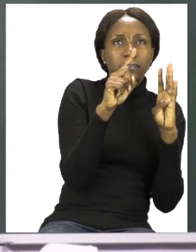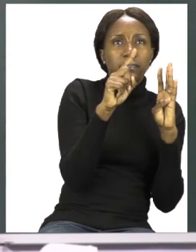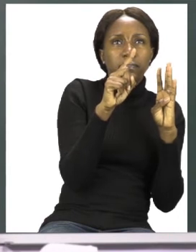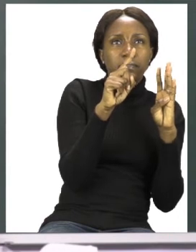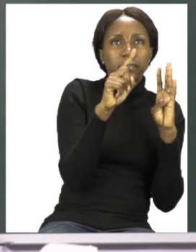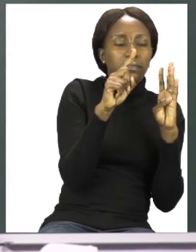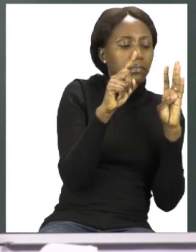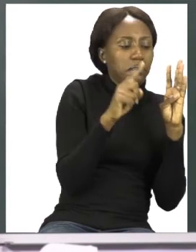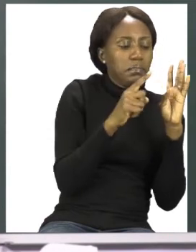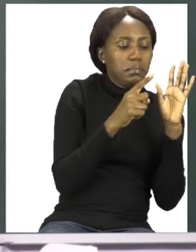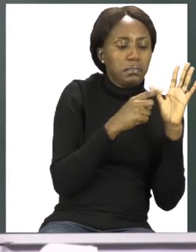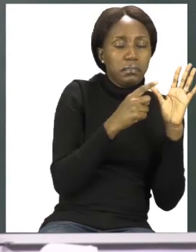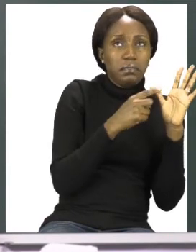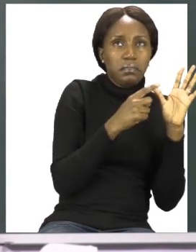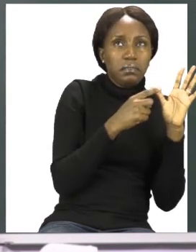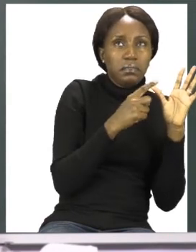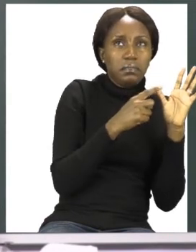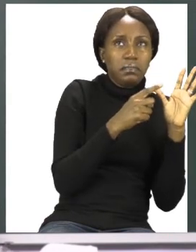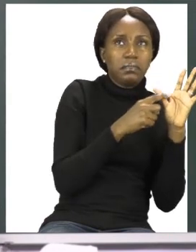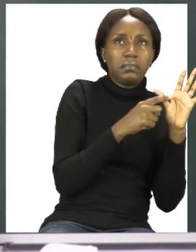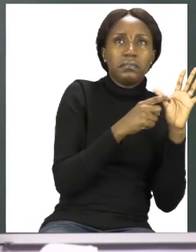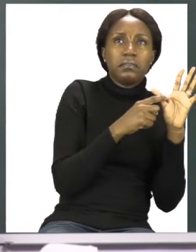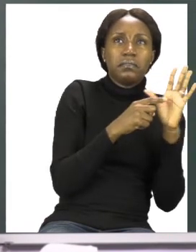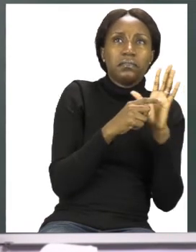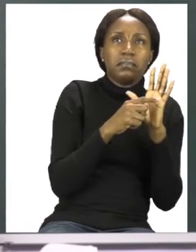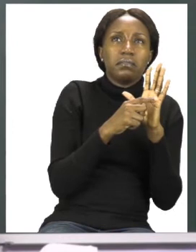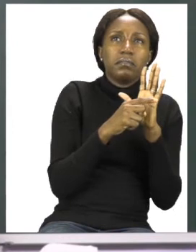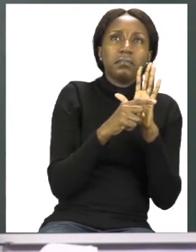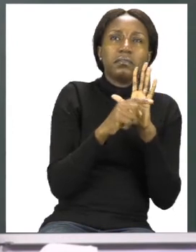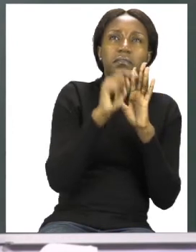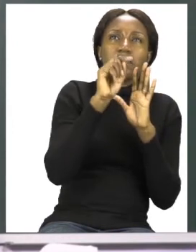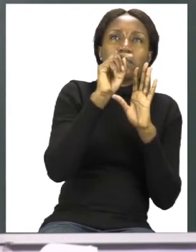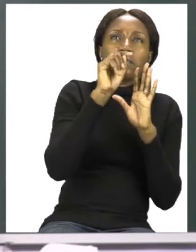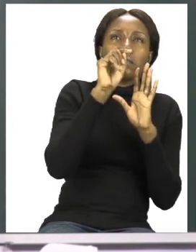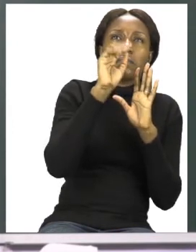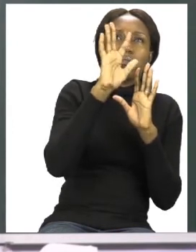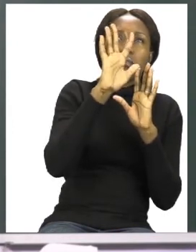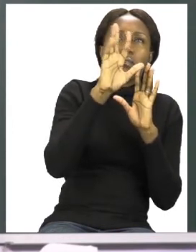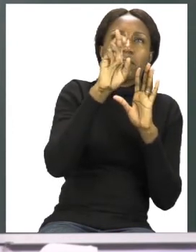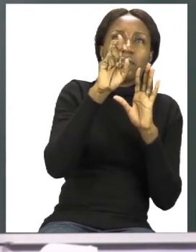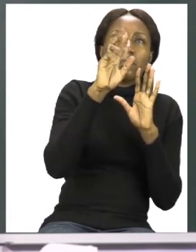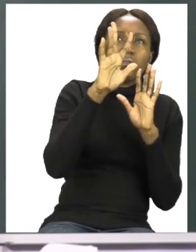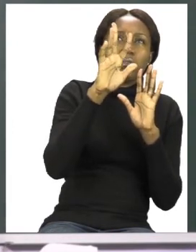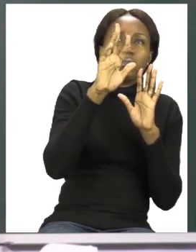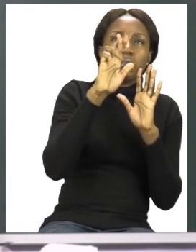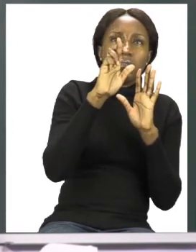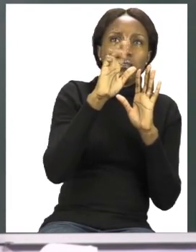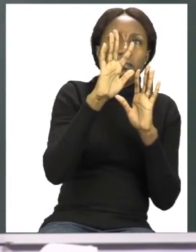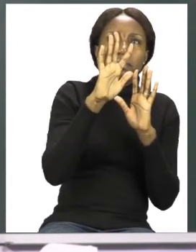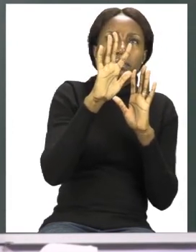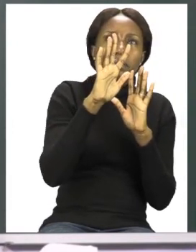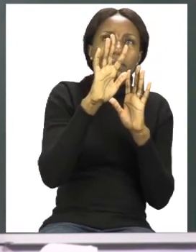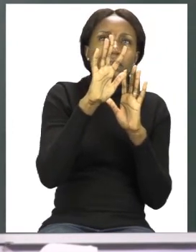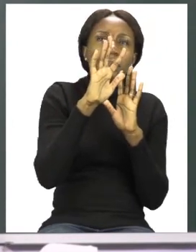Then, if we have five of them, they will make the one that we have the biggest for today, which is